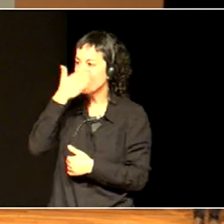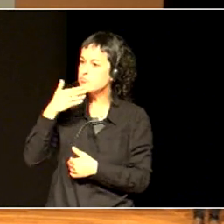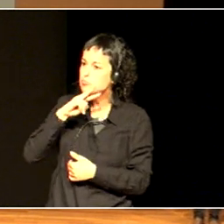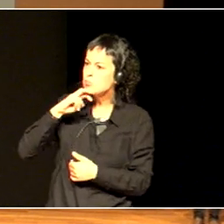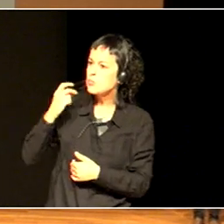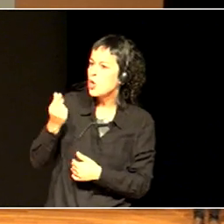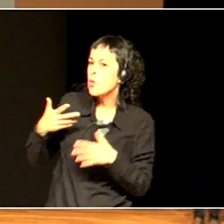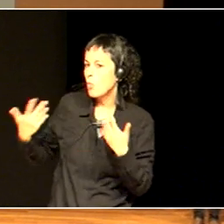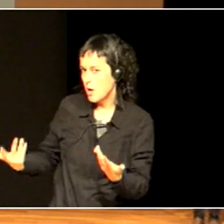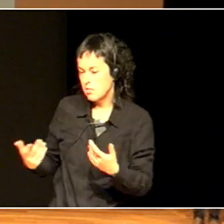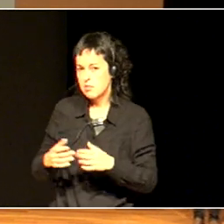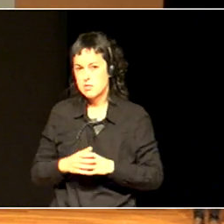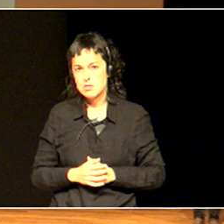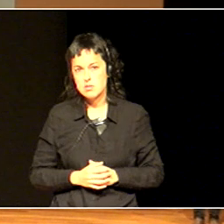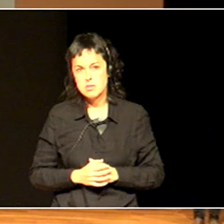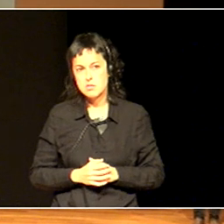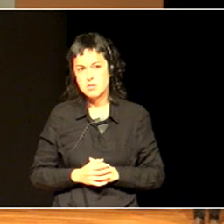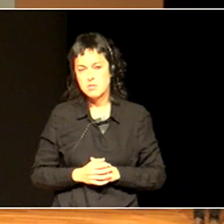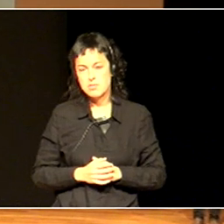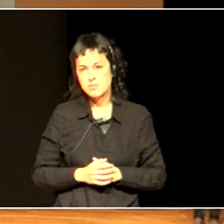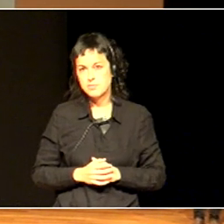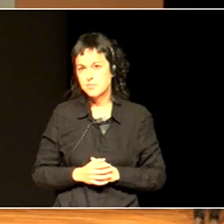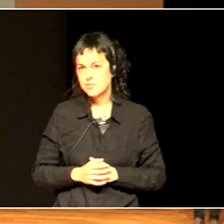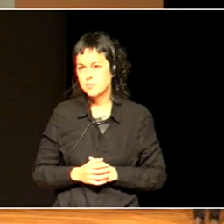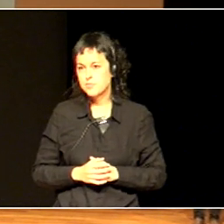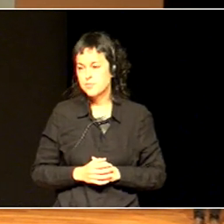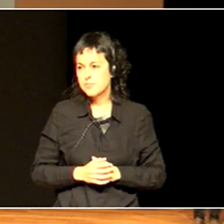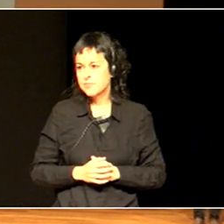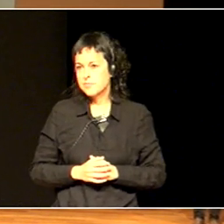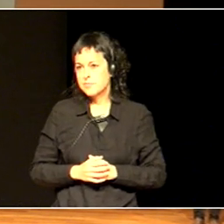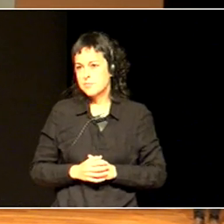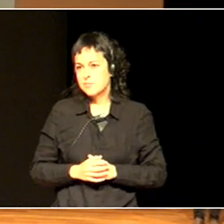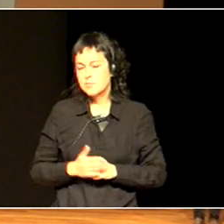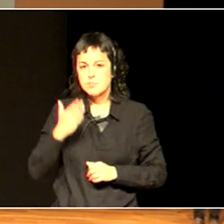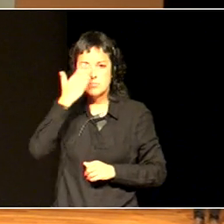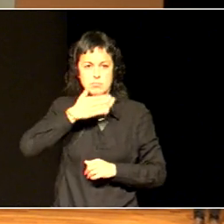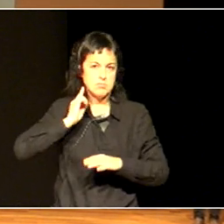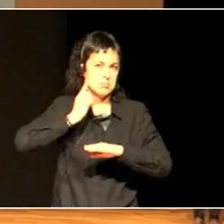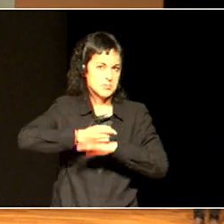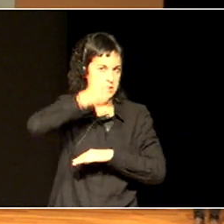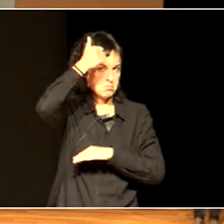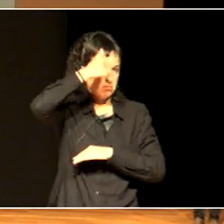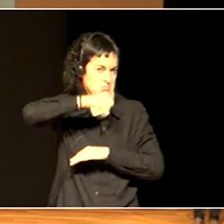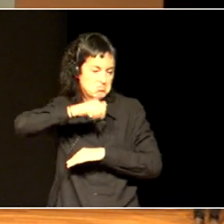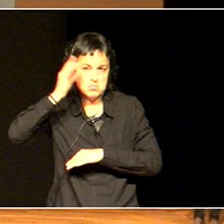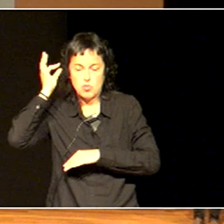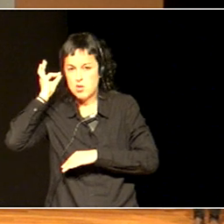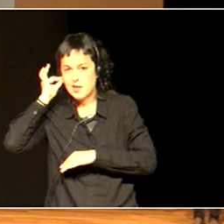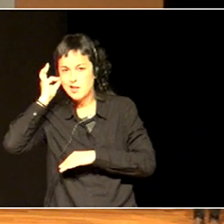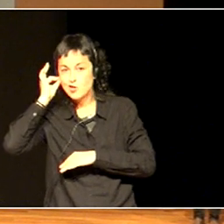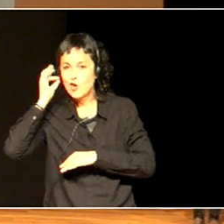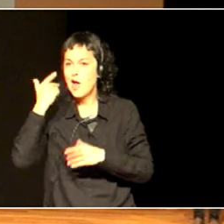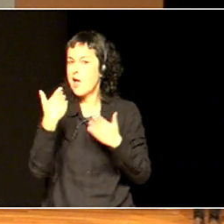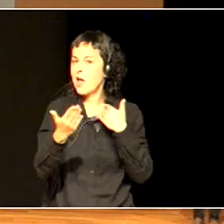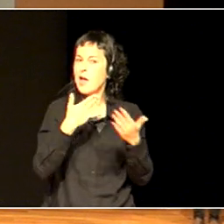And the headteacher was sort of leading the discussion, and she asked them, what is